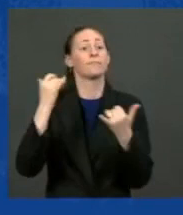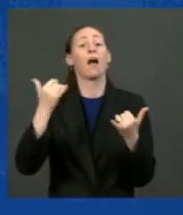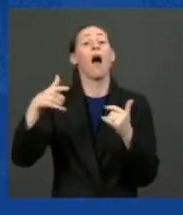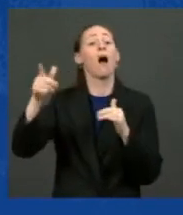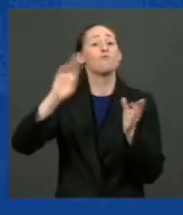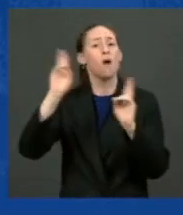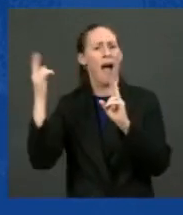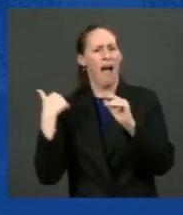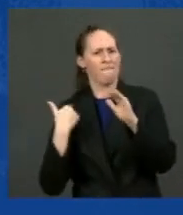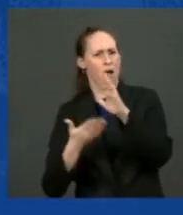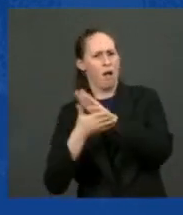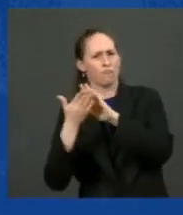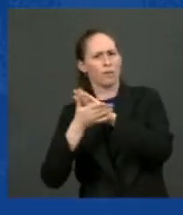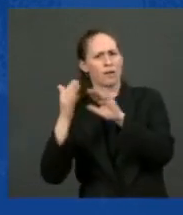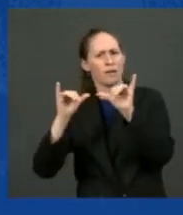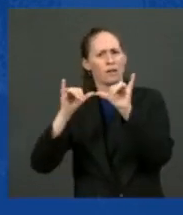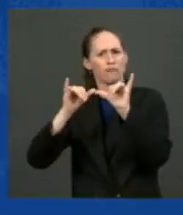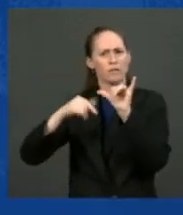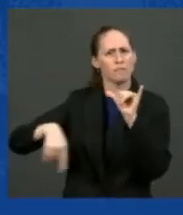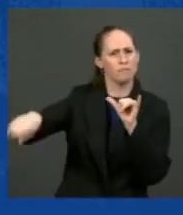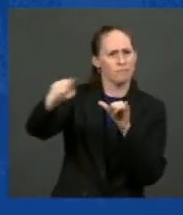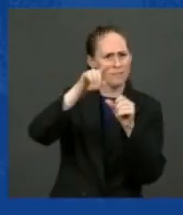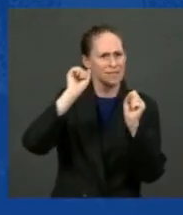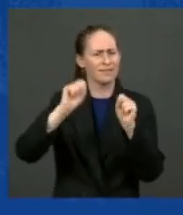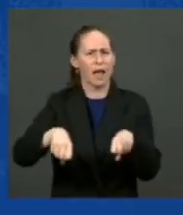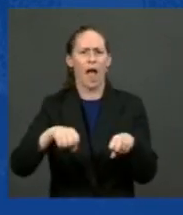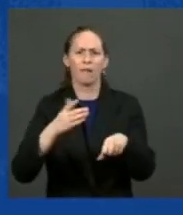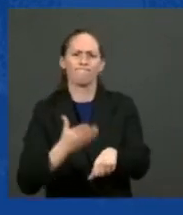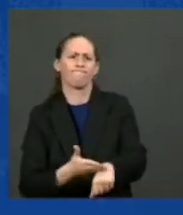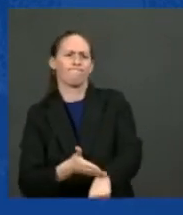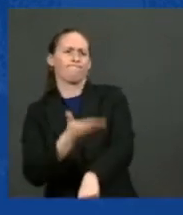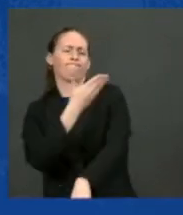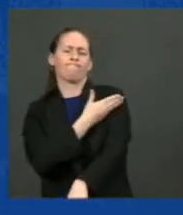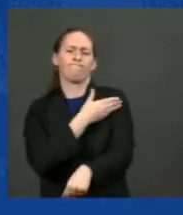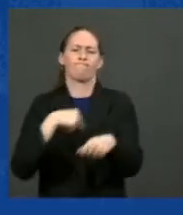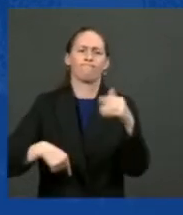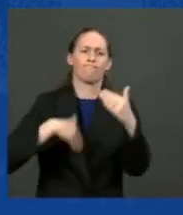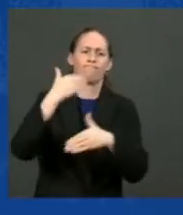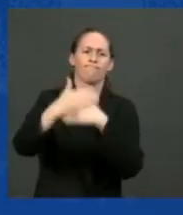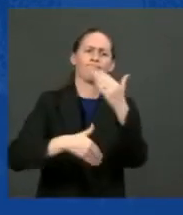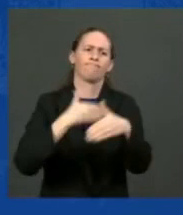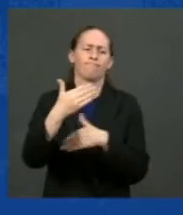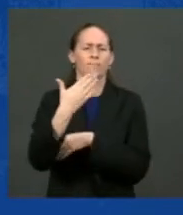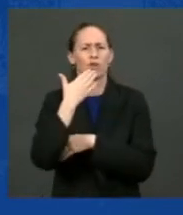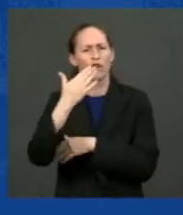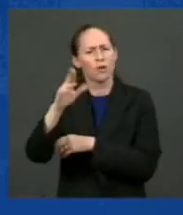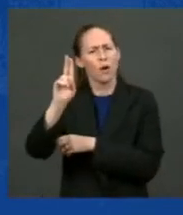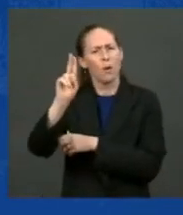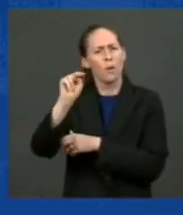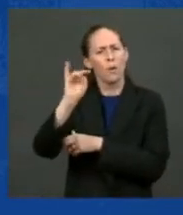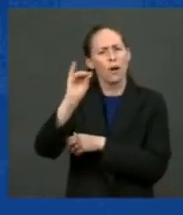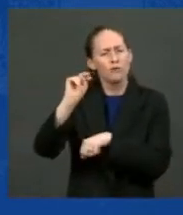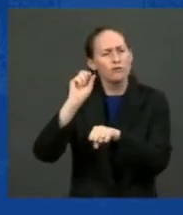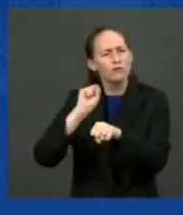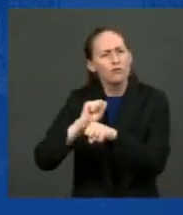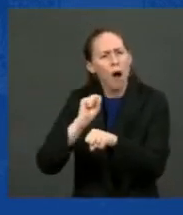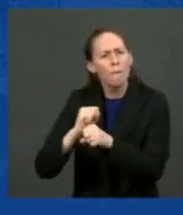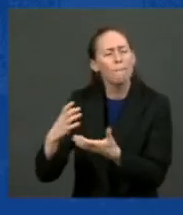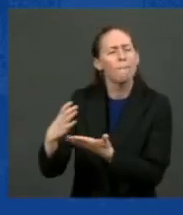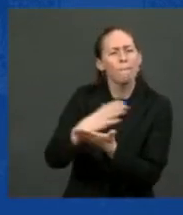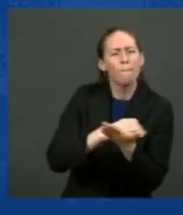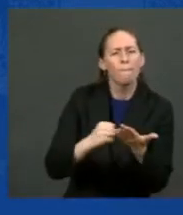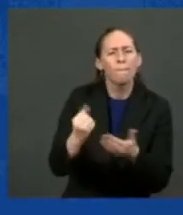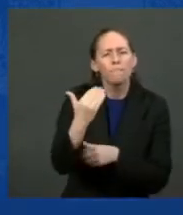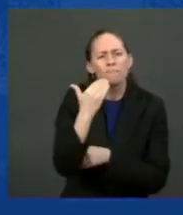job to bring back our infrastructure and bring it up to speed. Good union jobs. Not 12, 15, 18